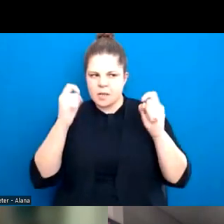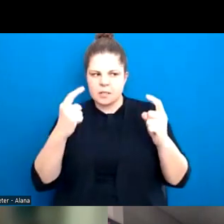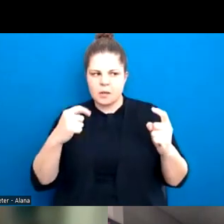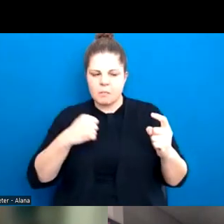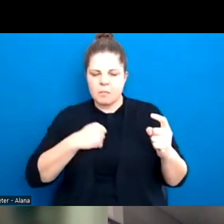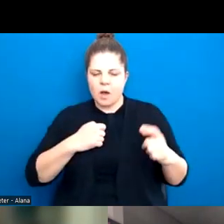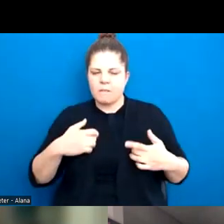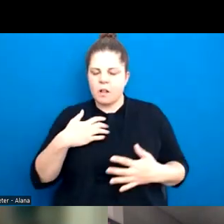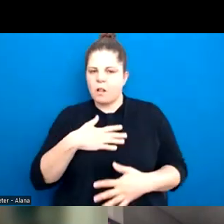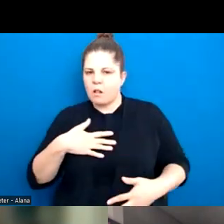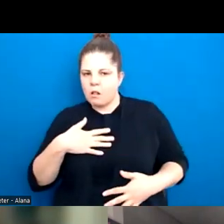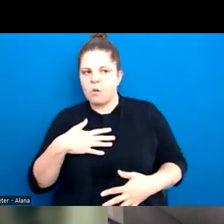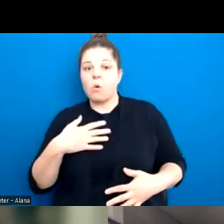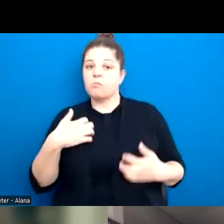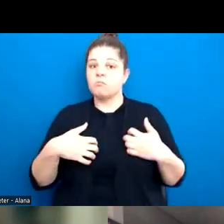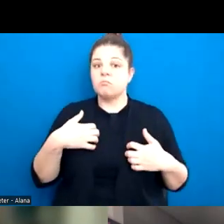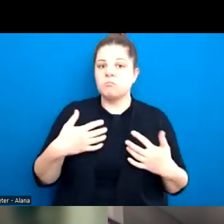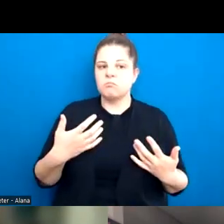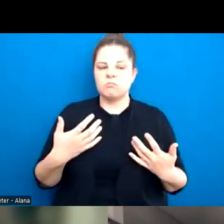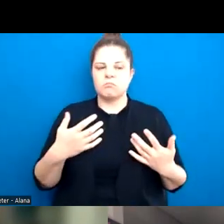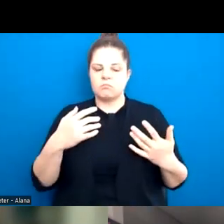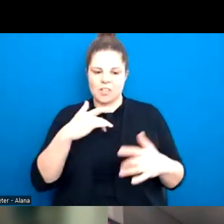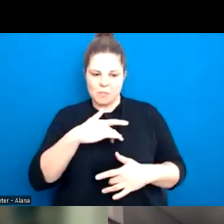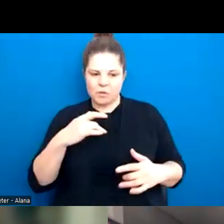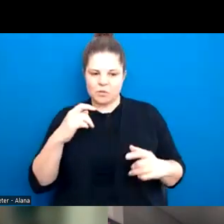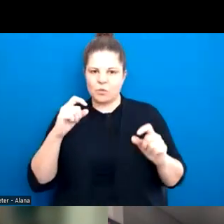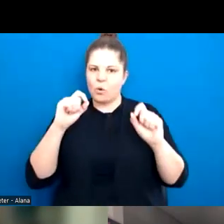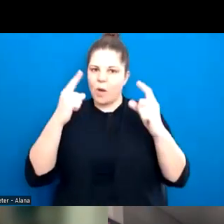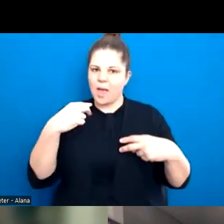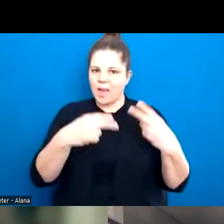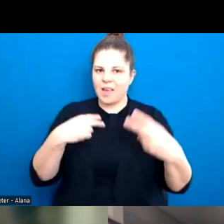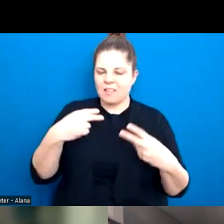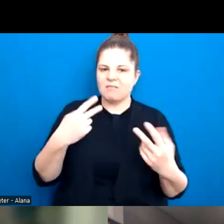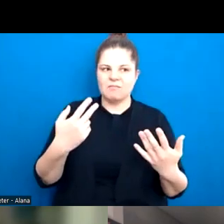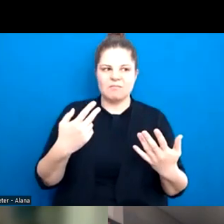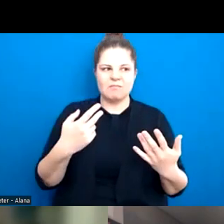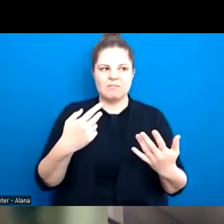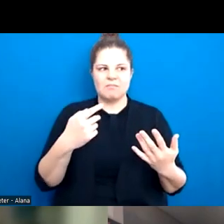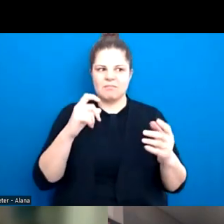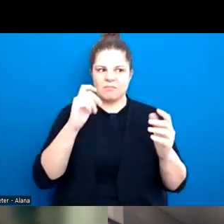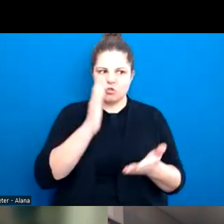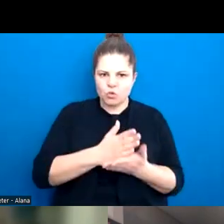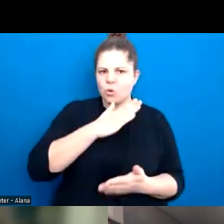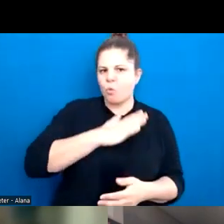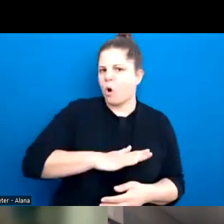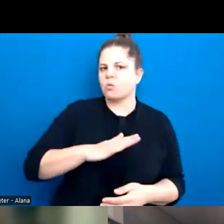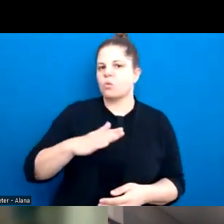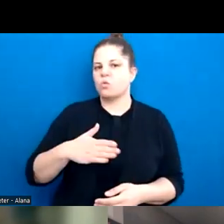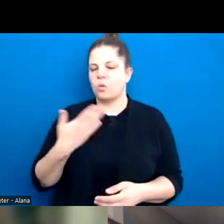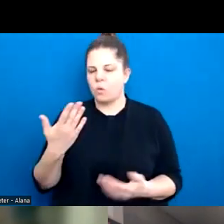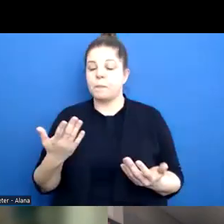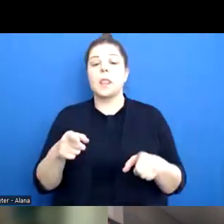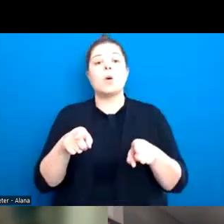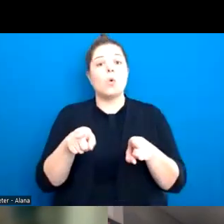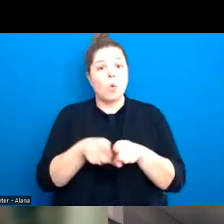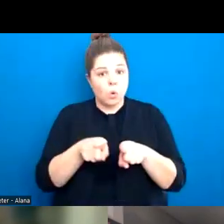feeling and starting to develop some of that emotional awareness and cognitive awareness. Um, I guess the really important other side of consent is